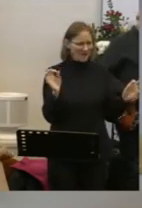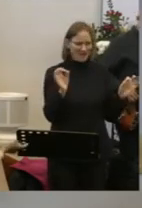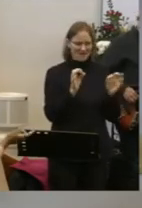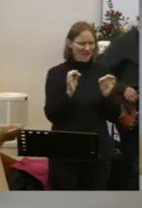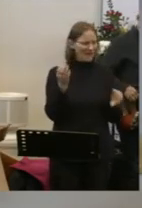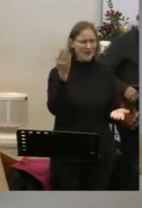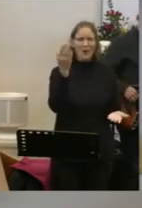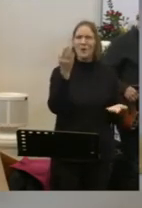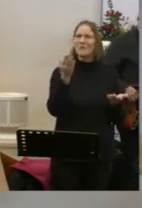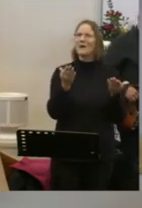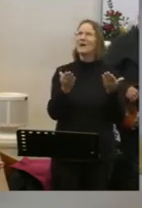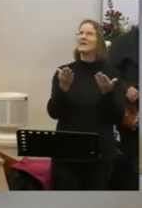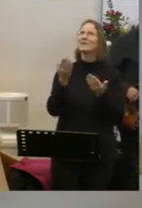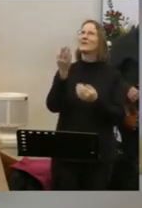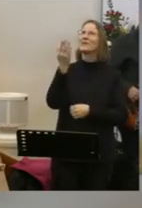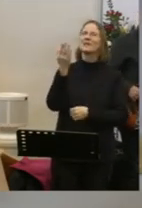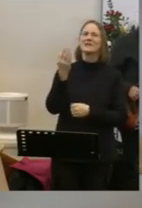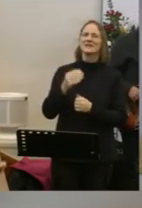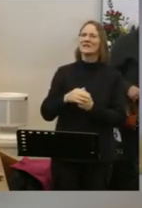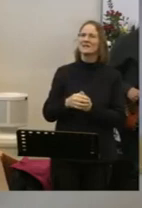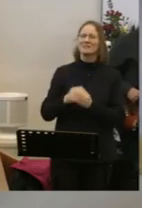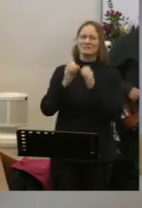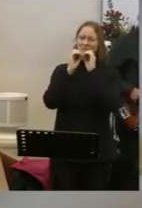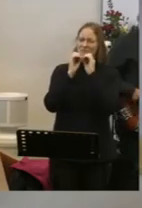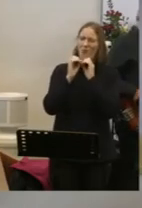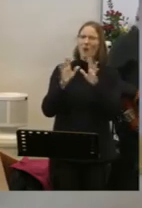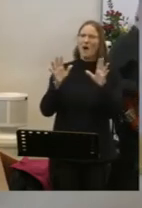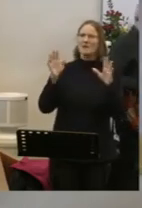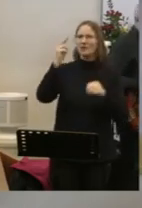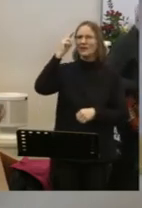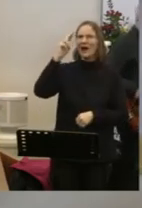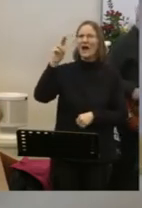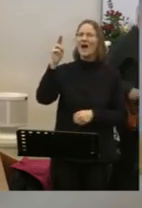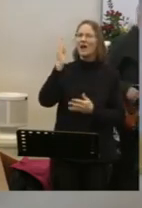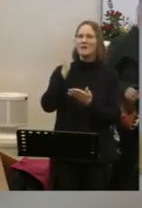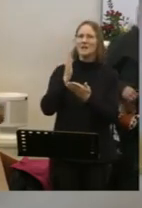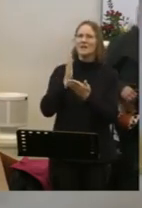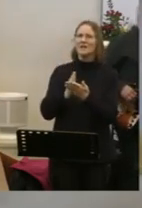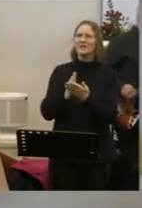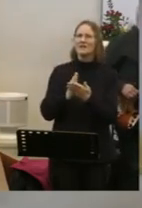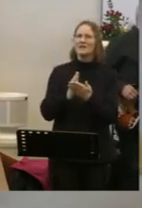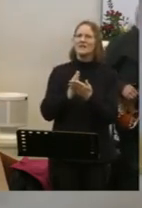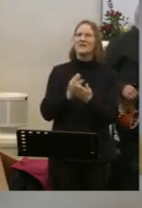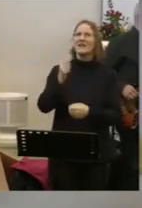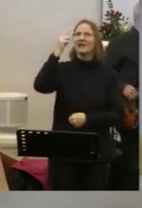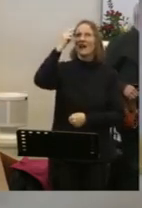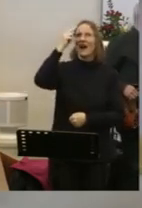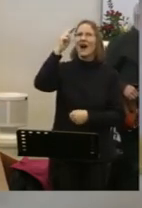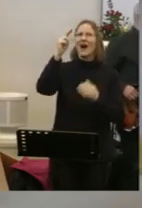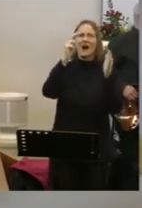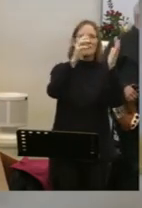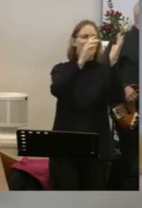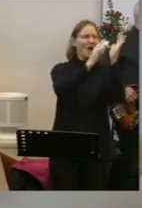Nothing compares to this What a wonderful name it is The